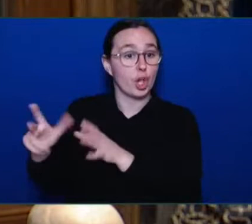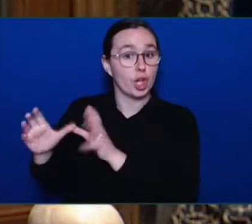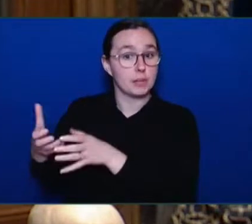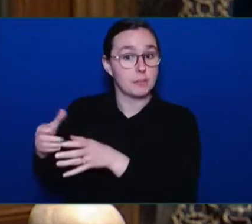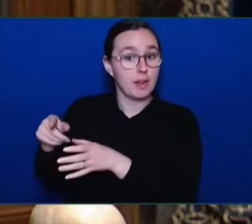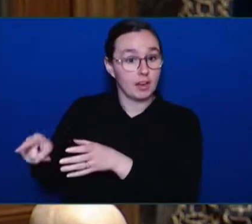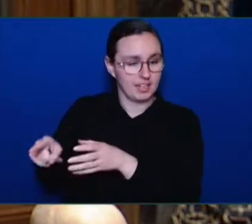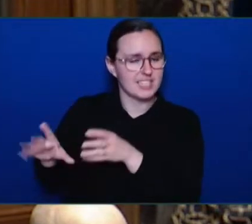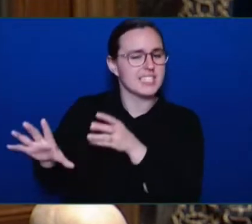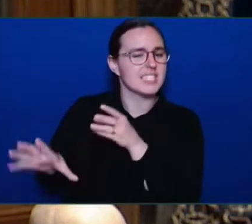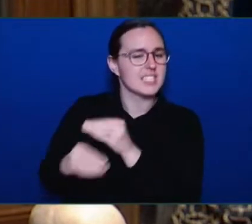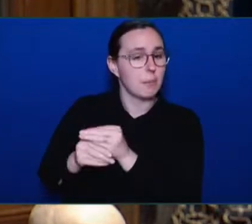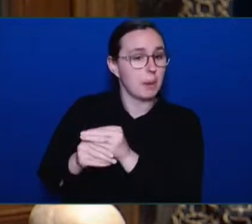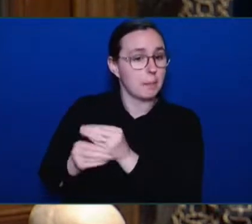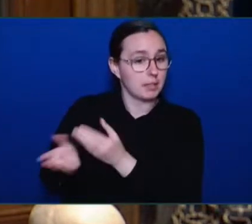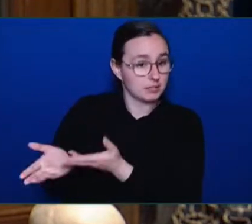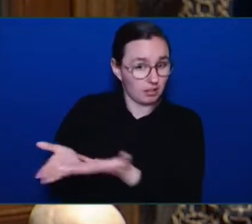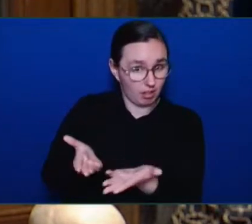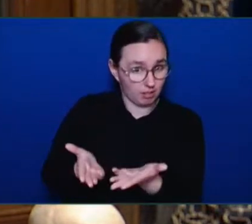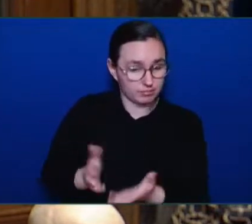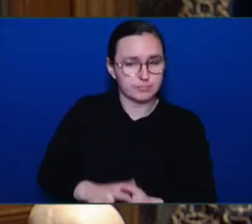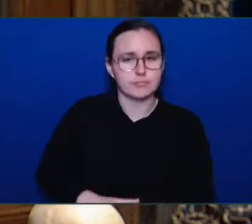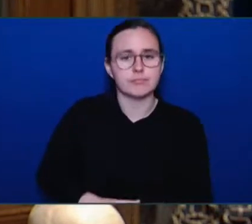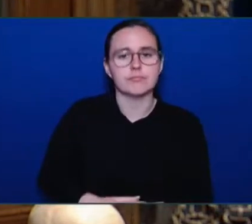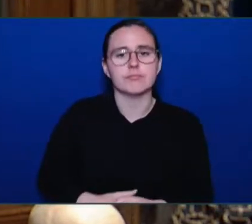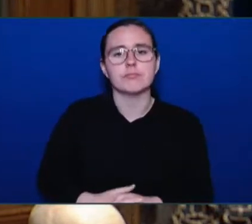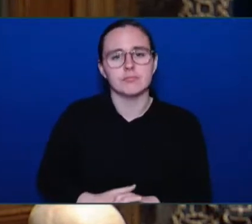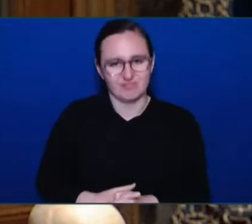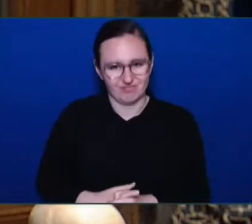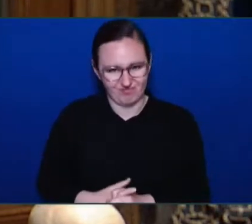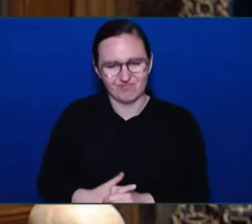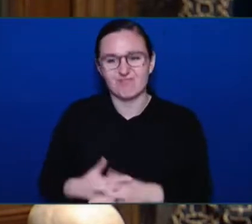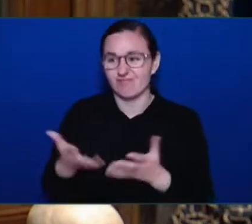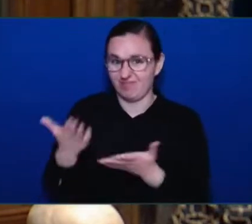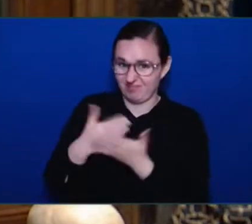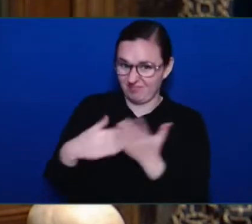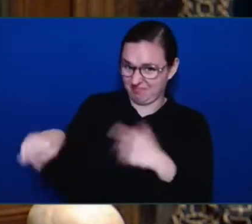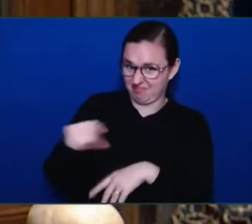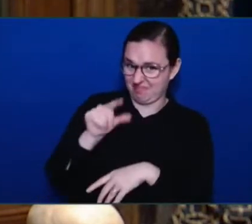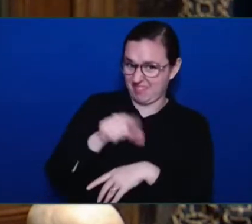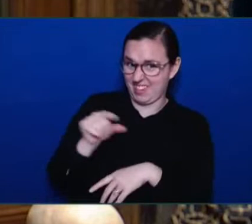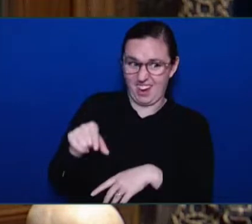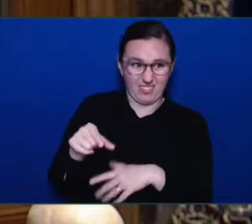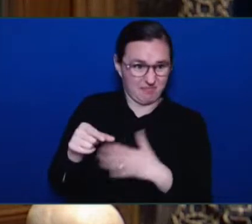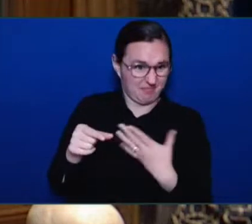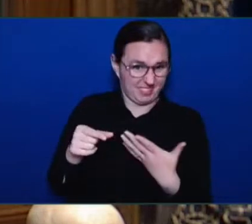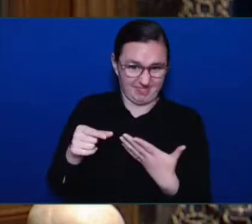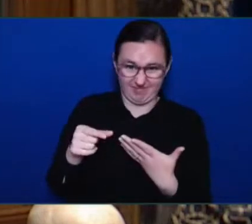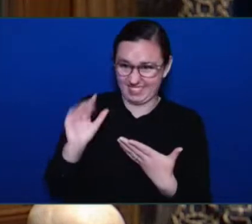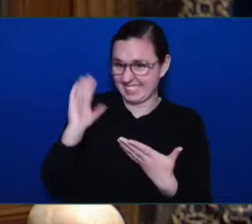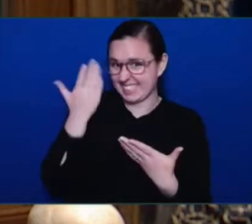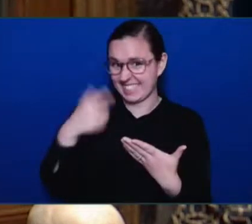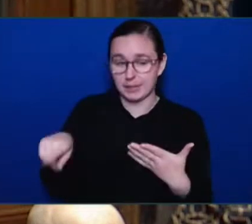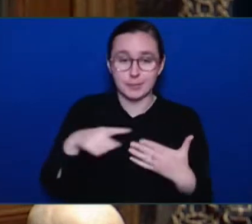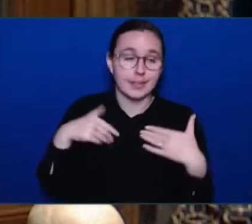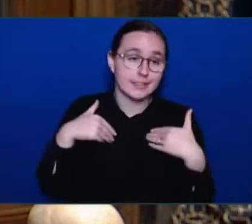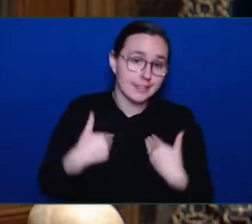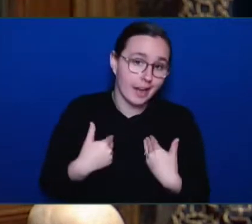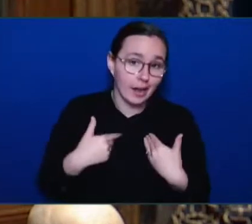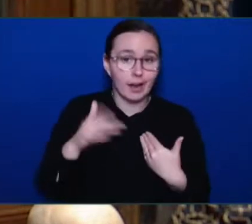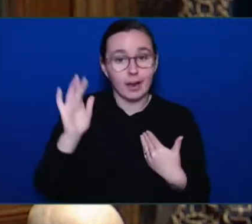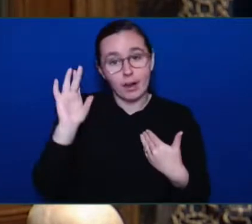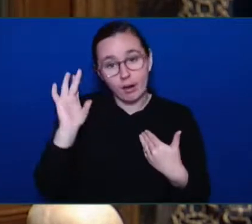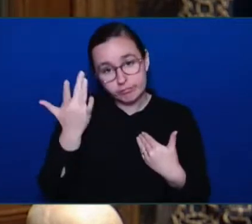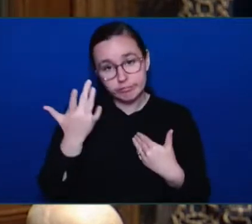tired of is not answering questions, apparently. I didn't ask about oil and gas subsidies. I asked about